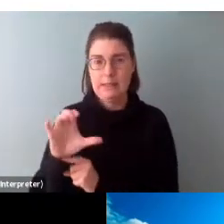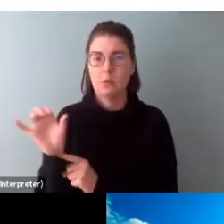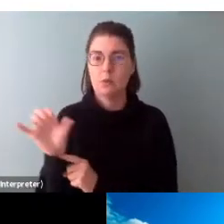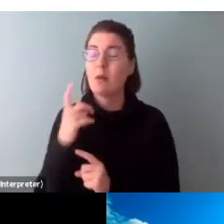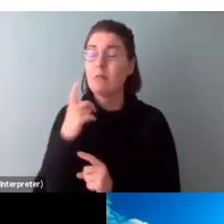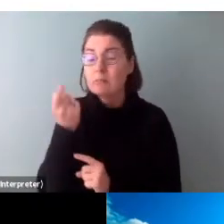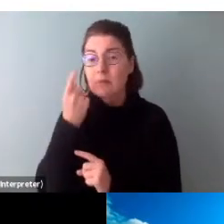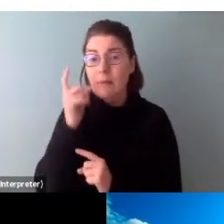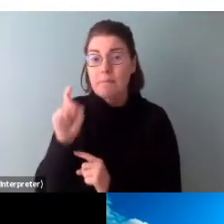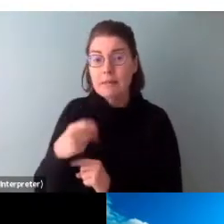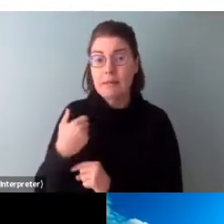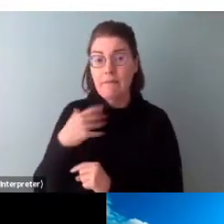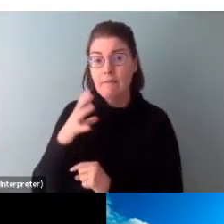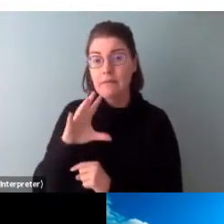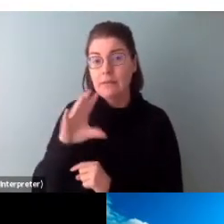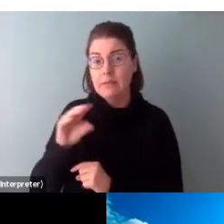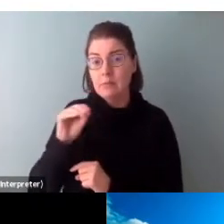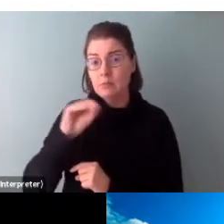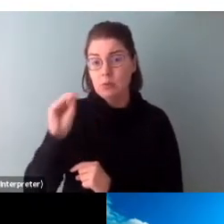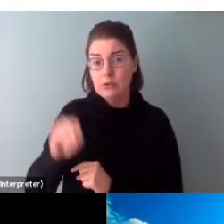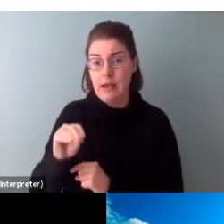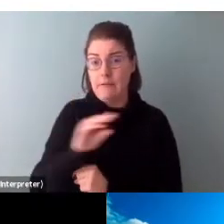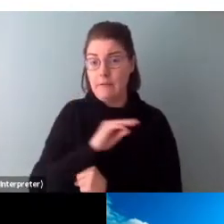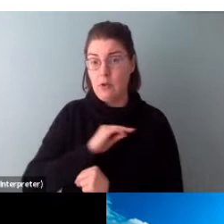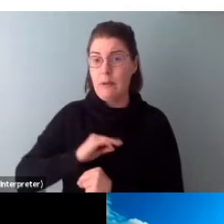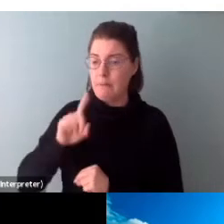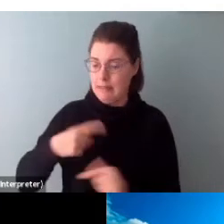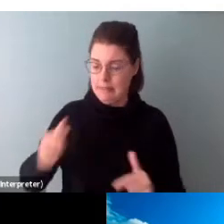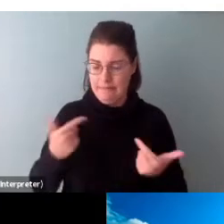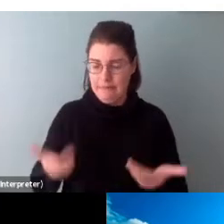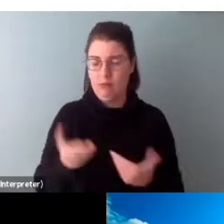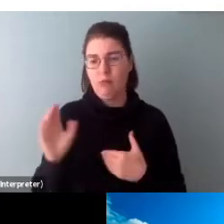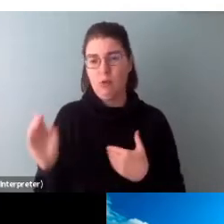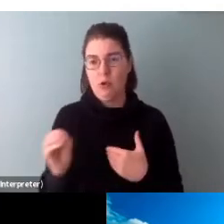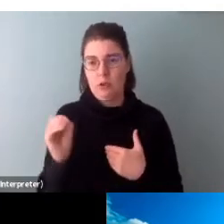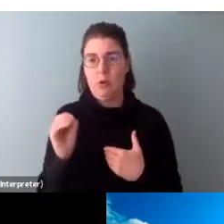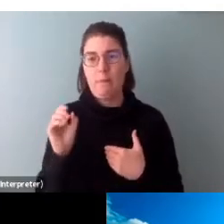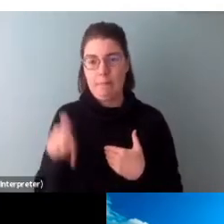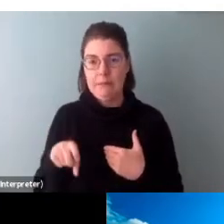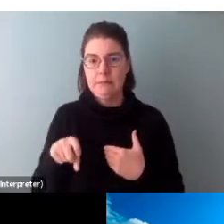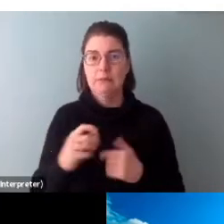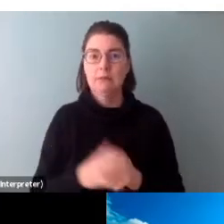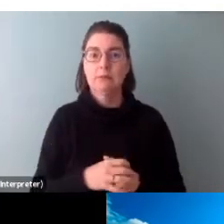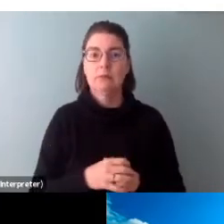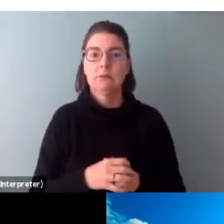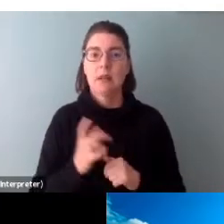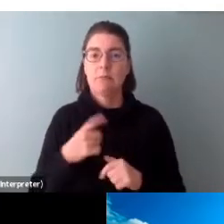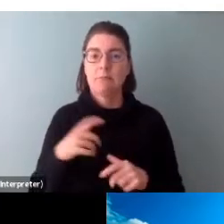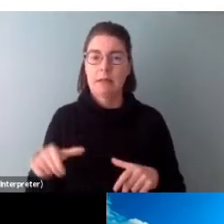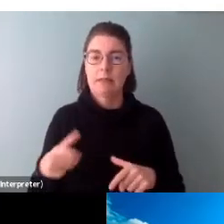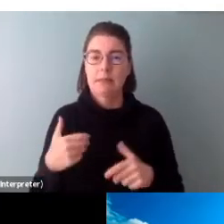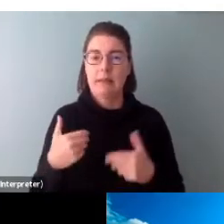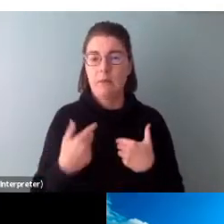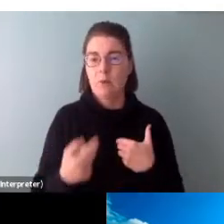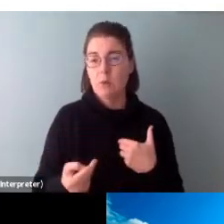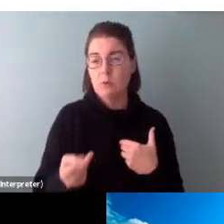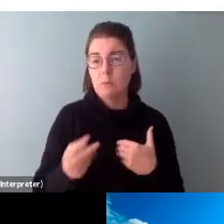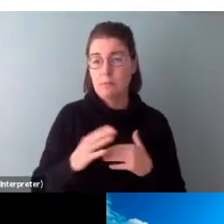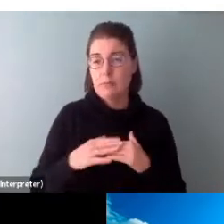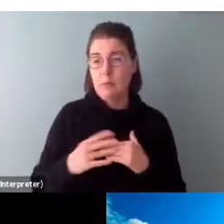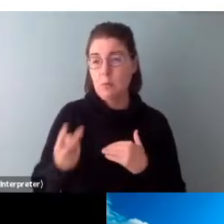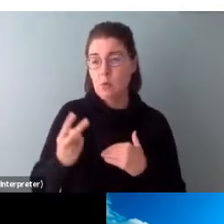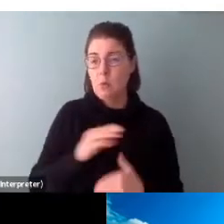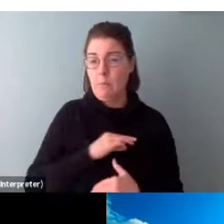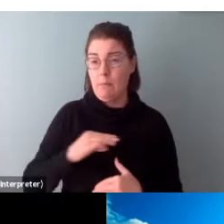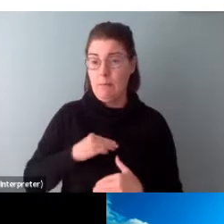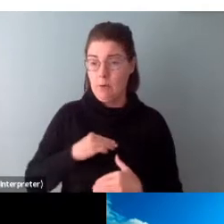have 50% of their members residing in Ontario, and they need to be comprised of at least two members who meet